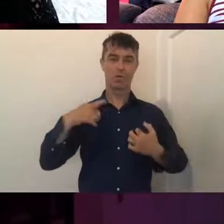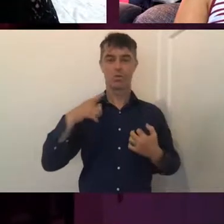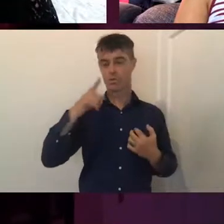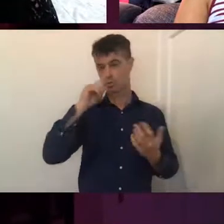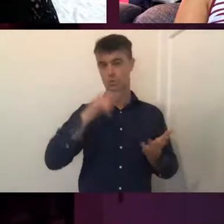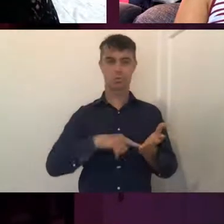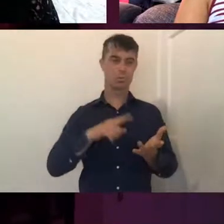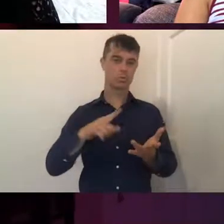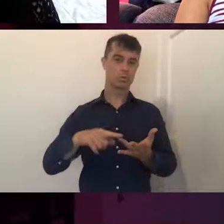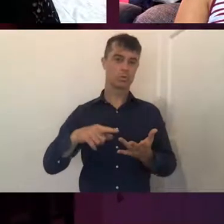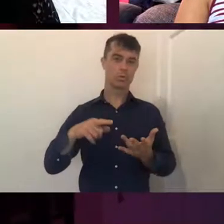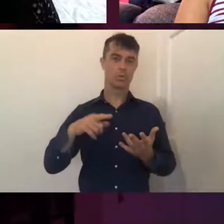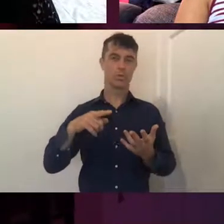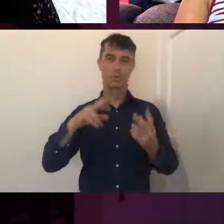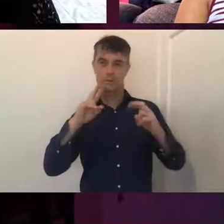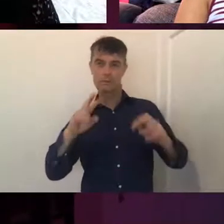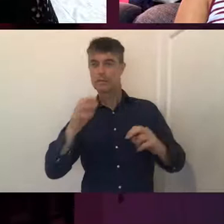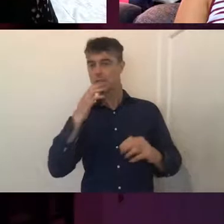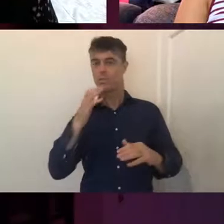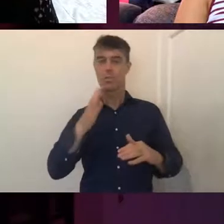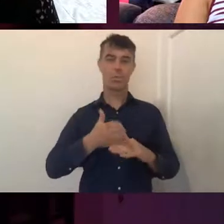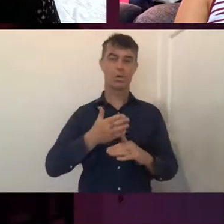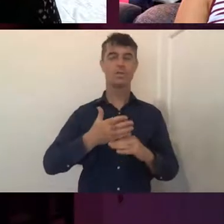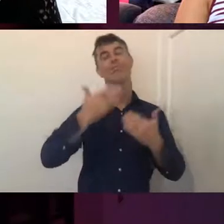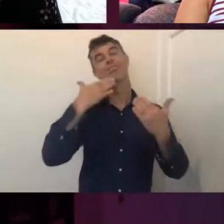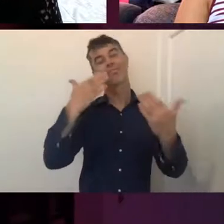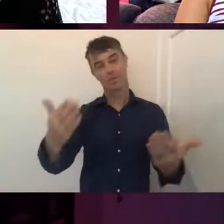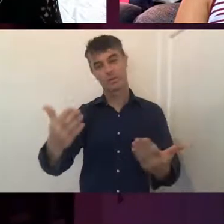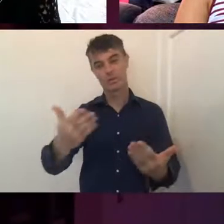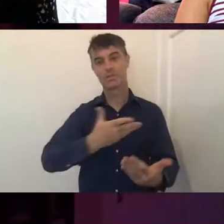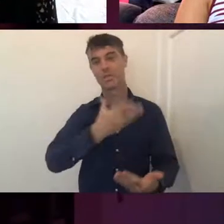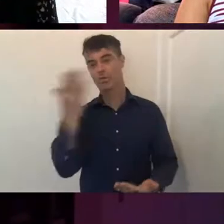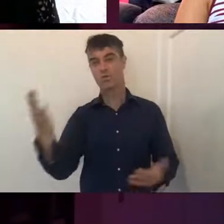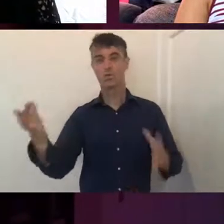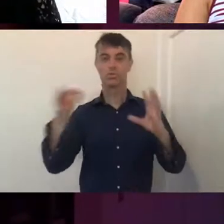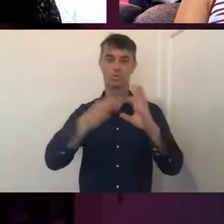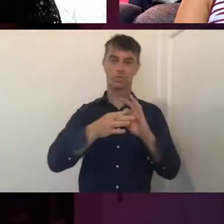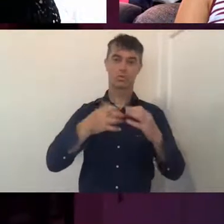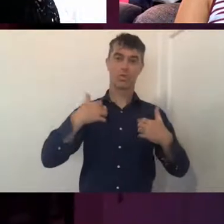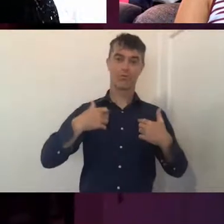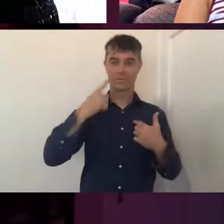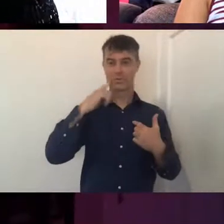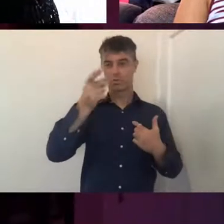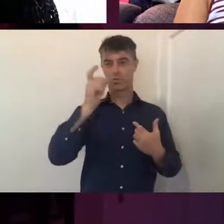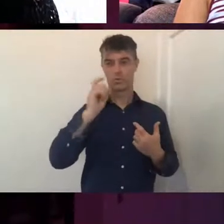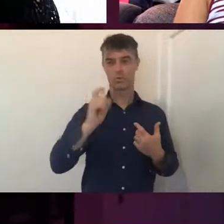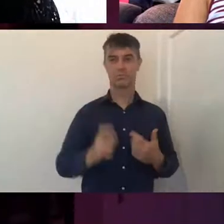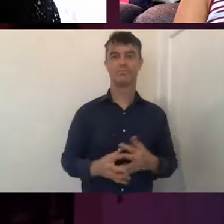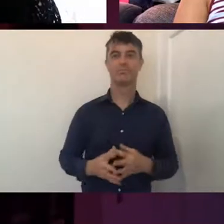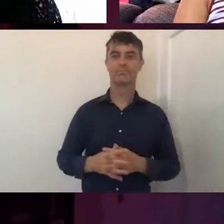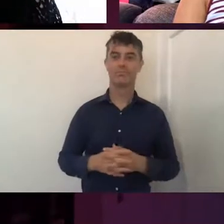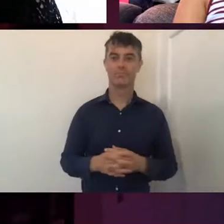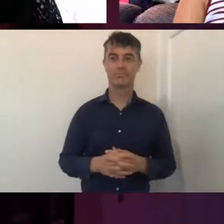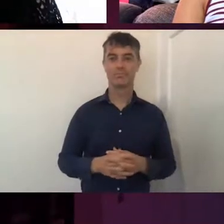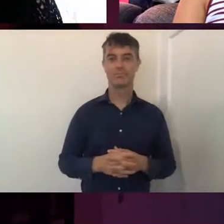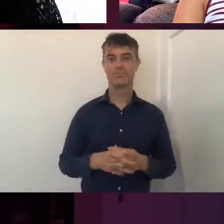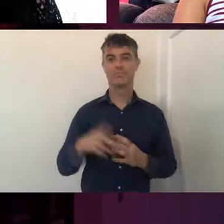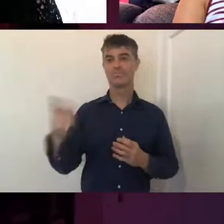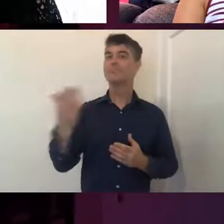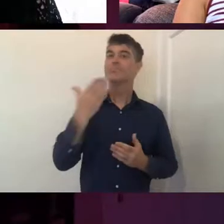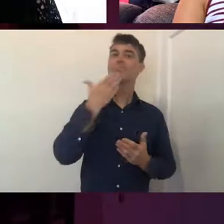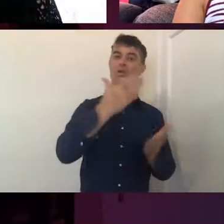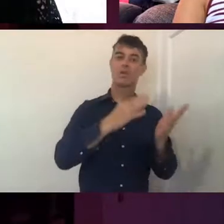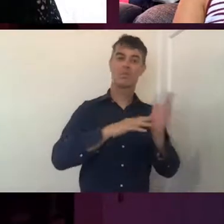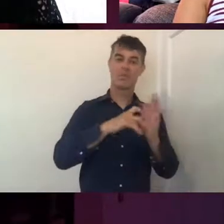to go and explore a little bit more work. So thanks, everyone, for joining us. And we look forward to seeing you soon. Thank you, Melinda.